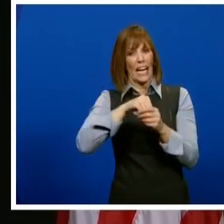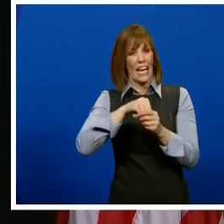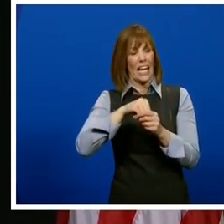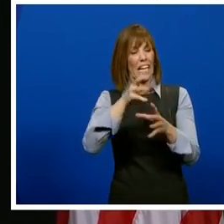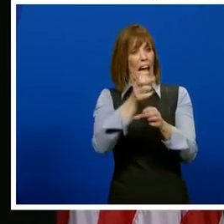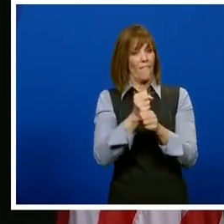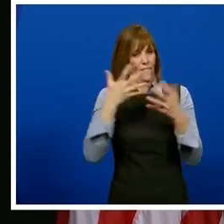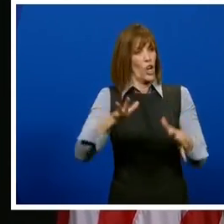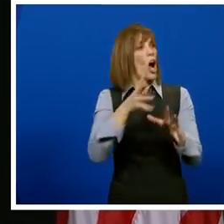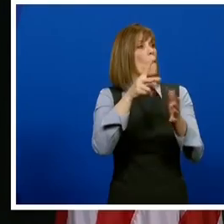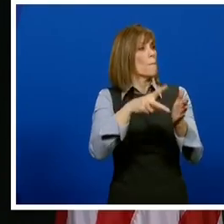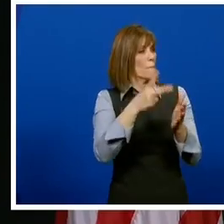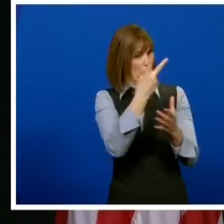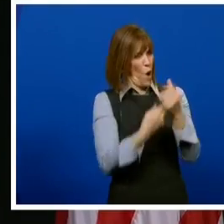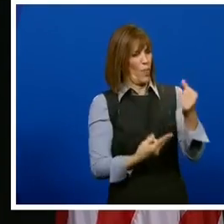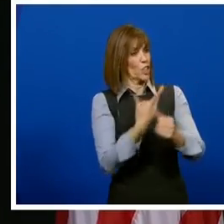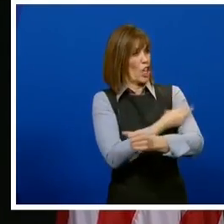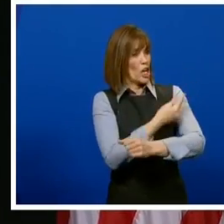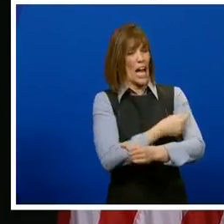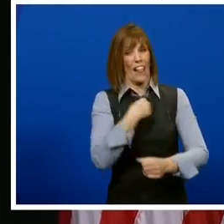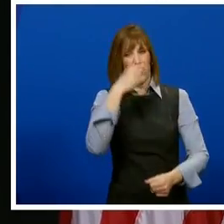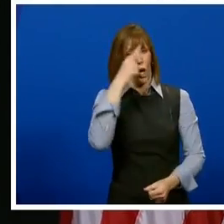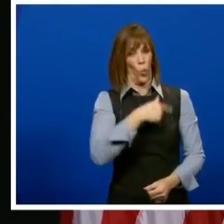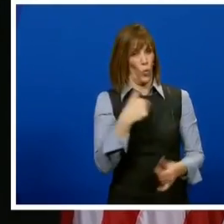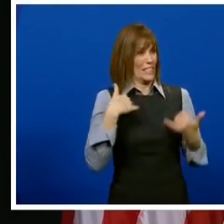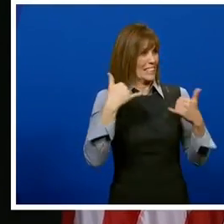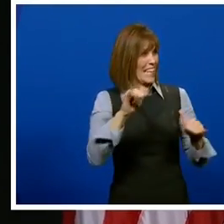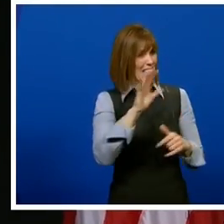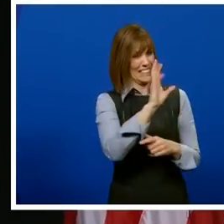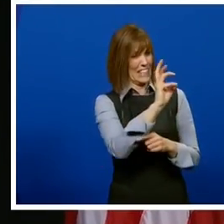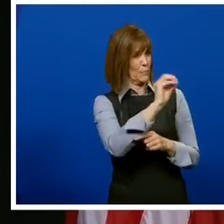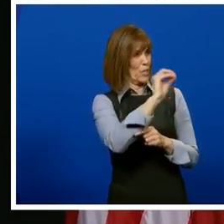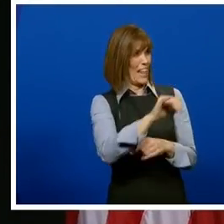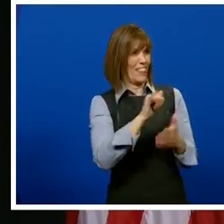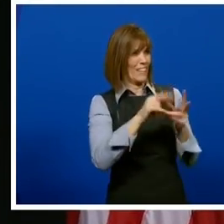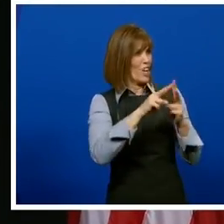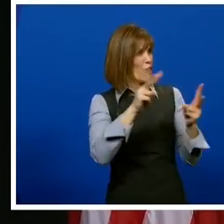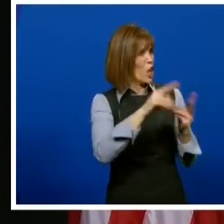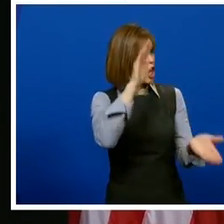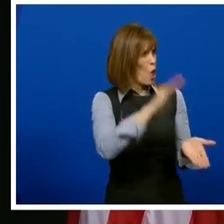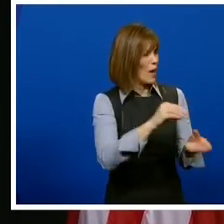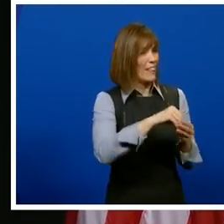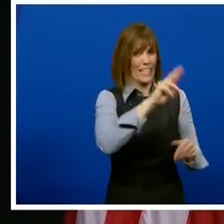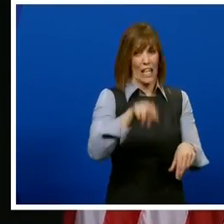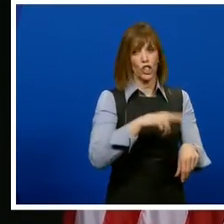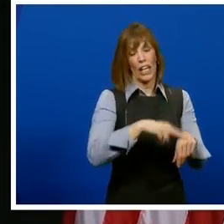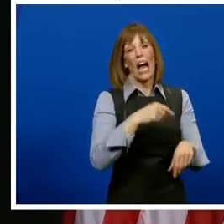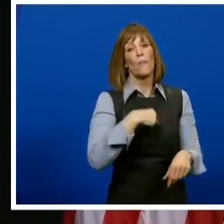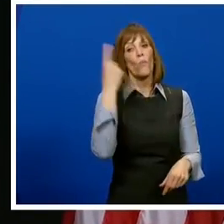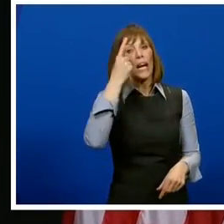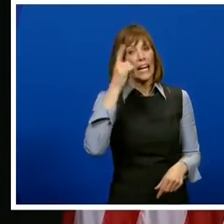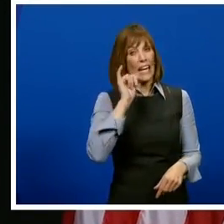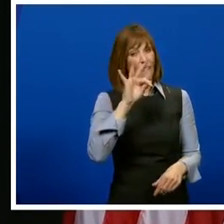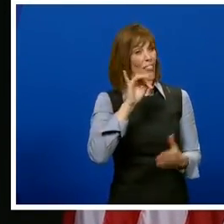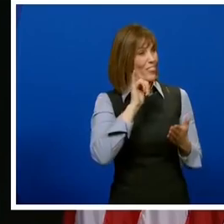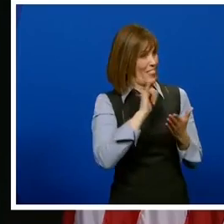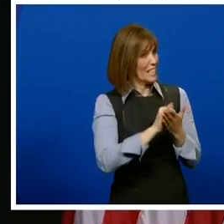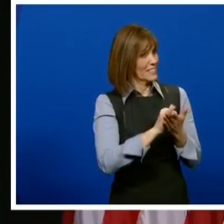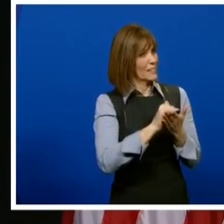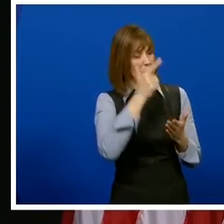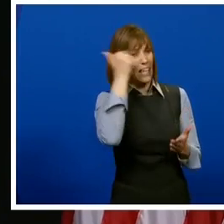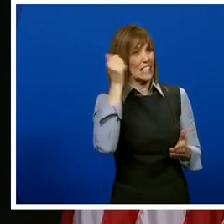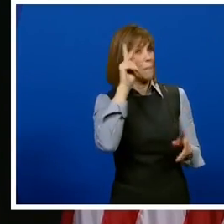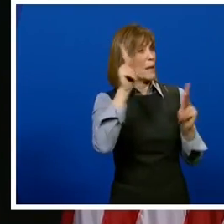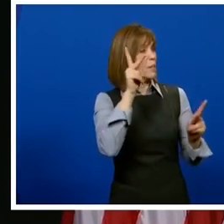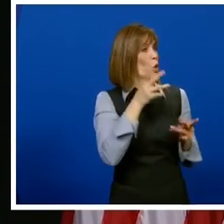had both vaccinations. And I think we're still at 6%, which is one of the lowest in the nation. And I'm wondering if that's a reflection of are people